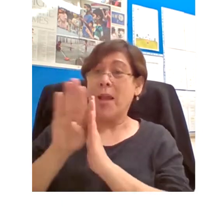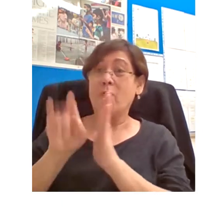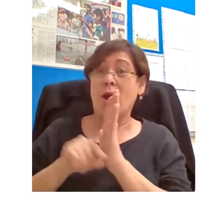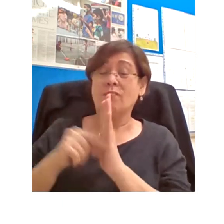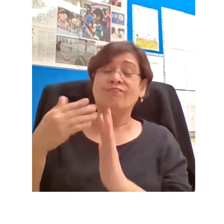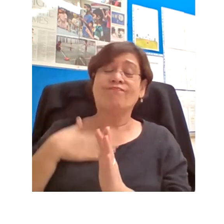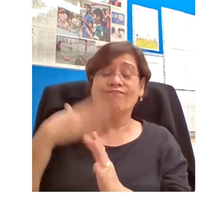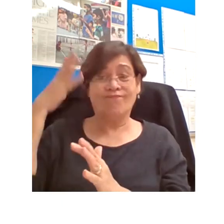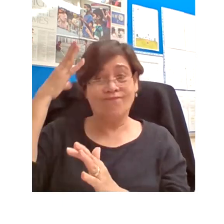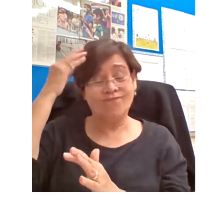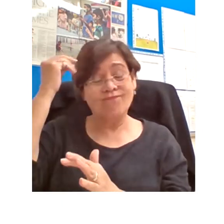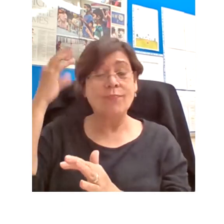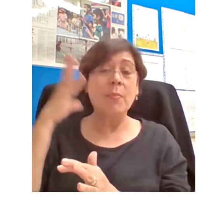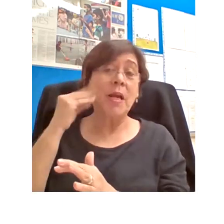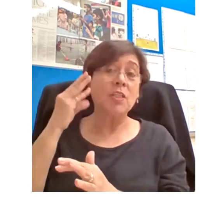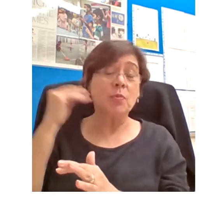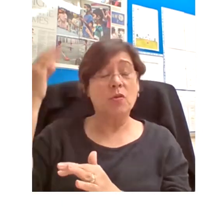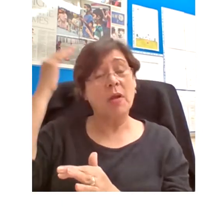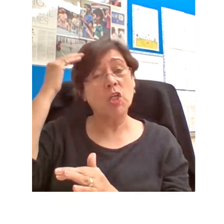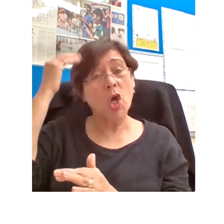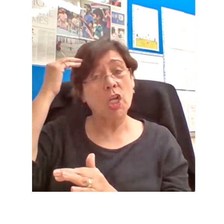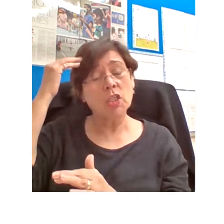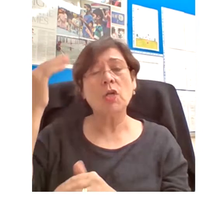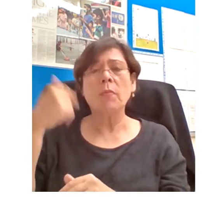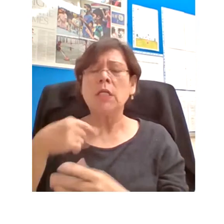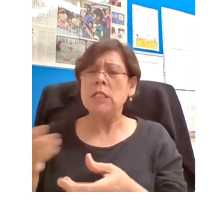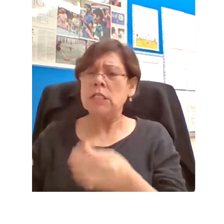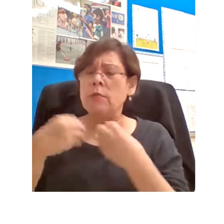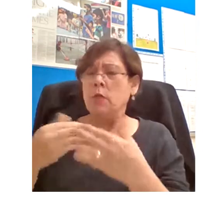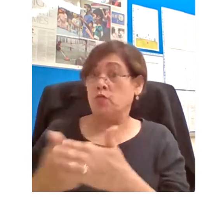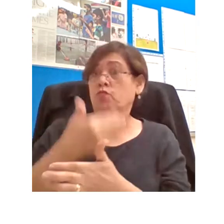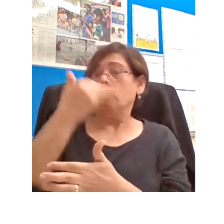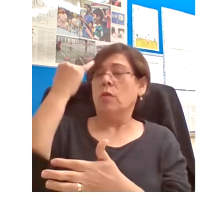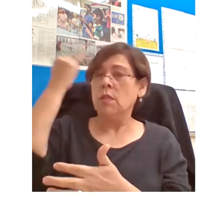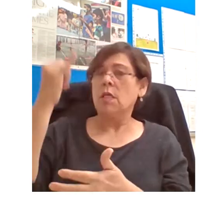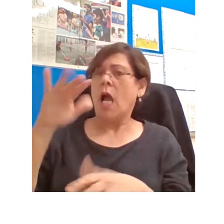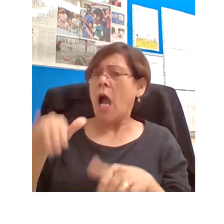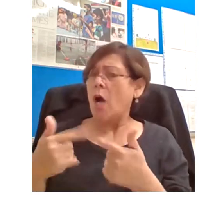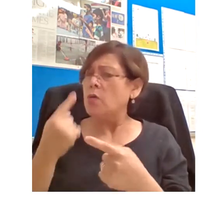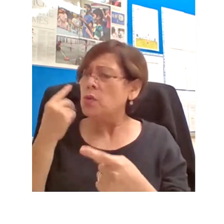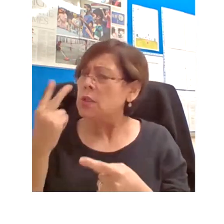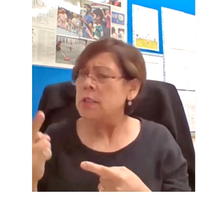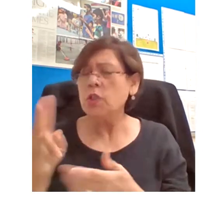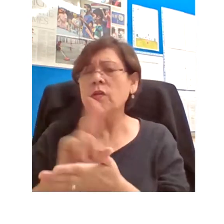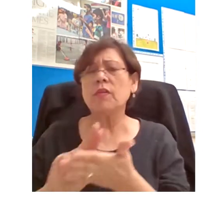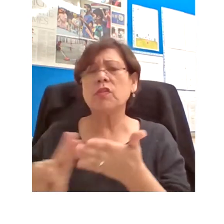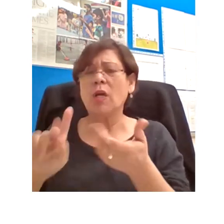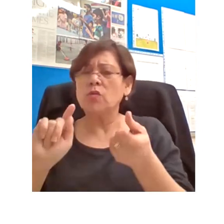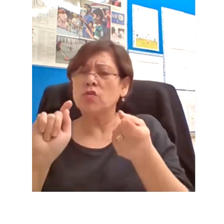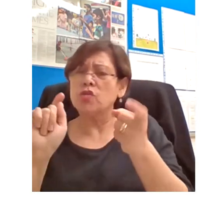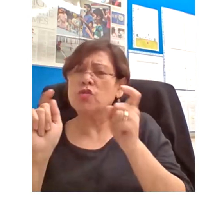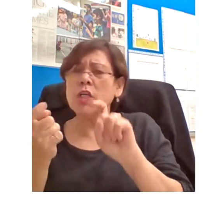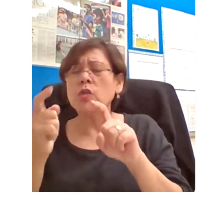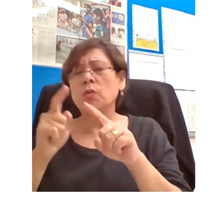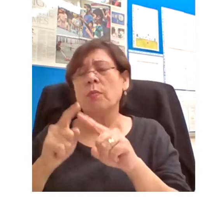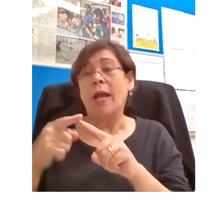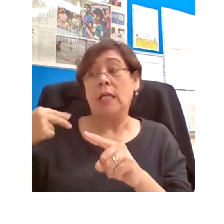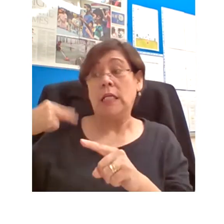fresh perspectives on the traditional practices of the university and how they might be transformed by the historically